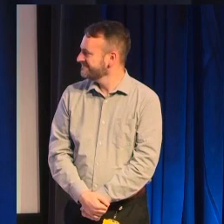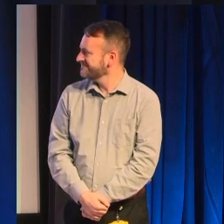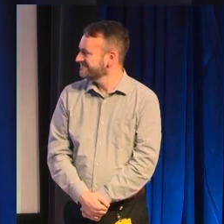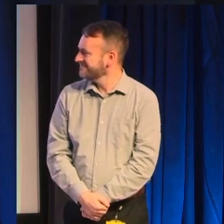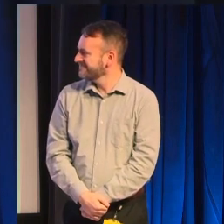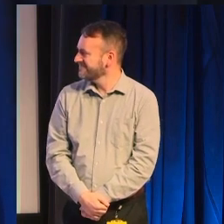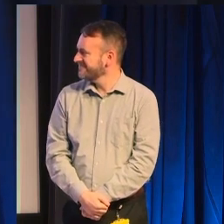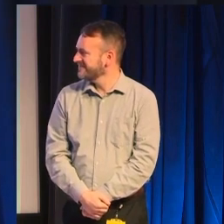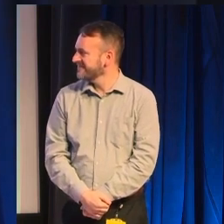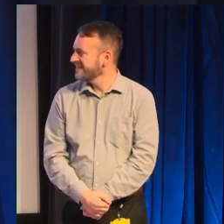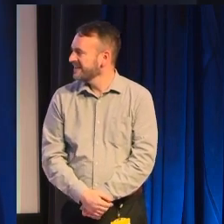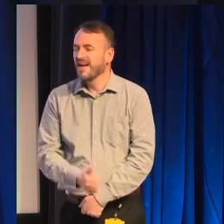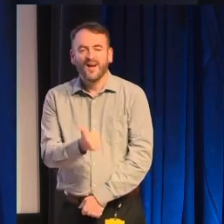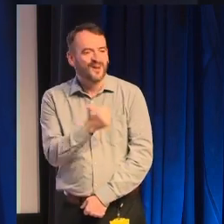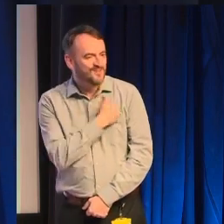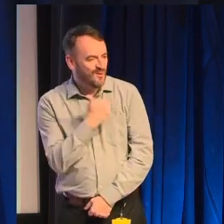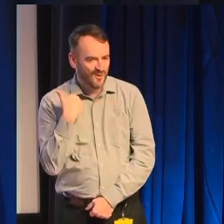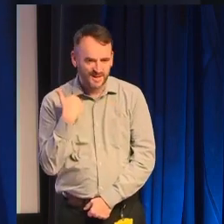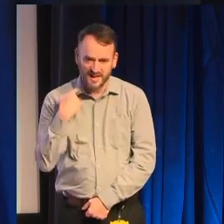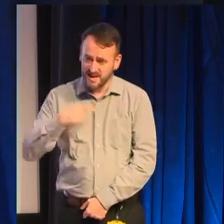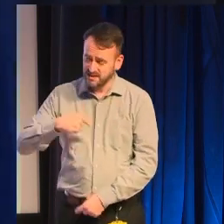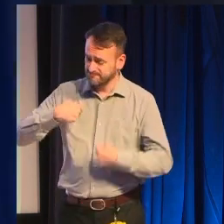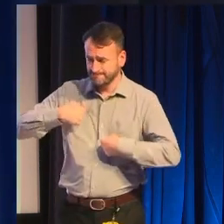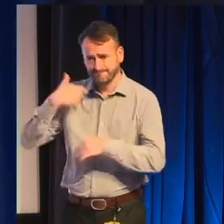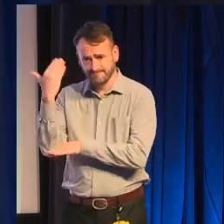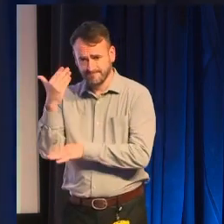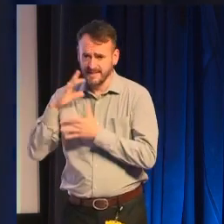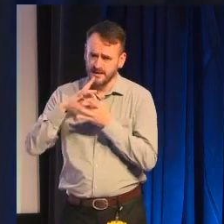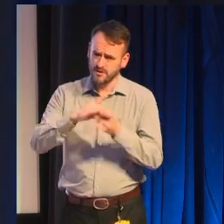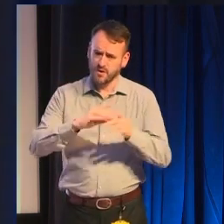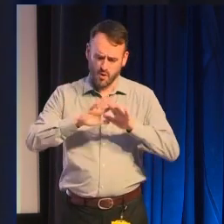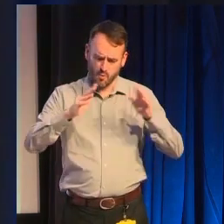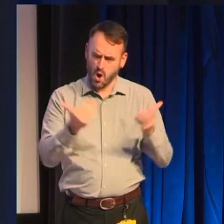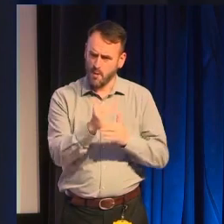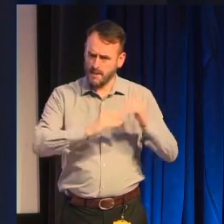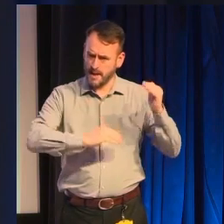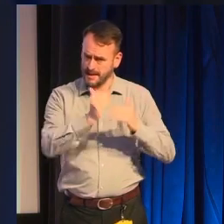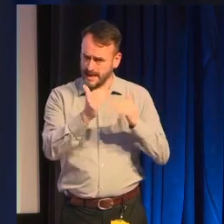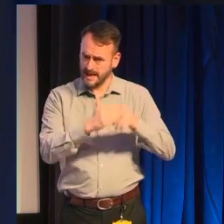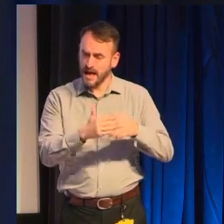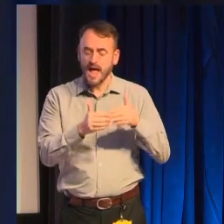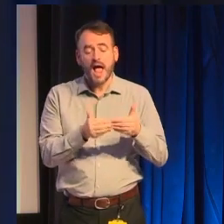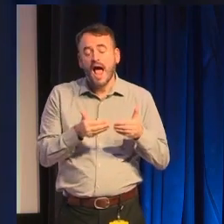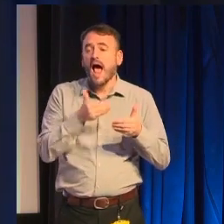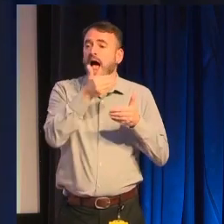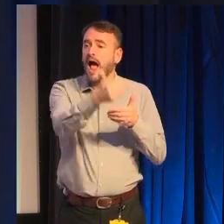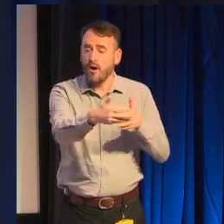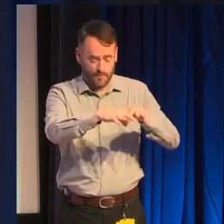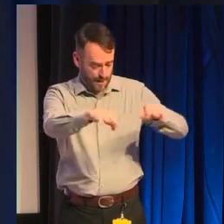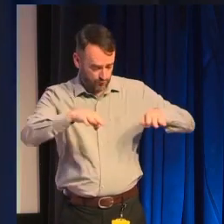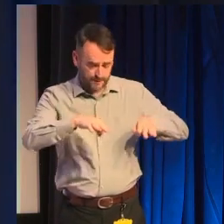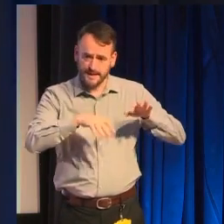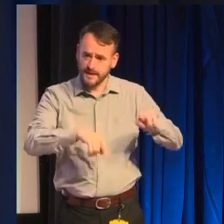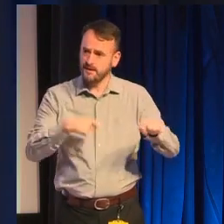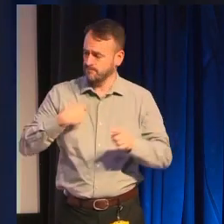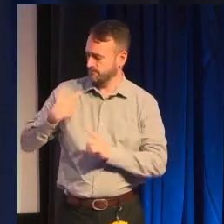so good morning my talk today is world building out of bounds first just a little bit about my background